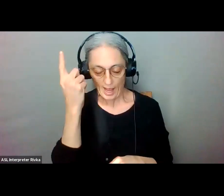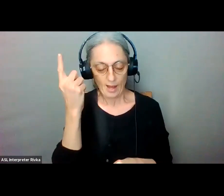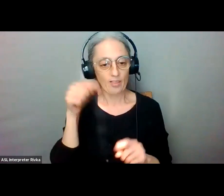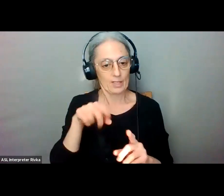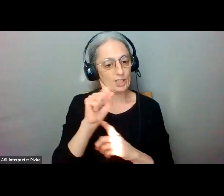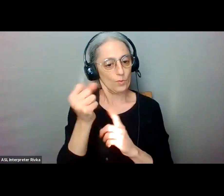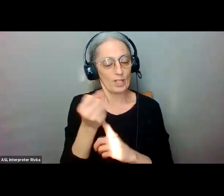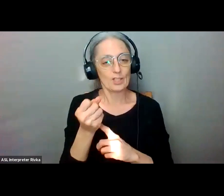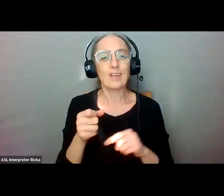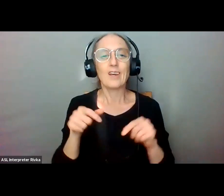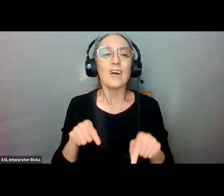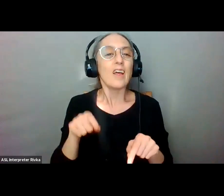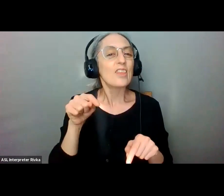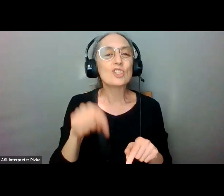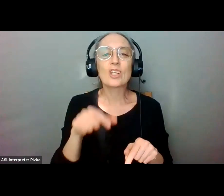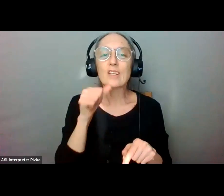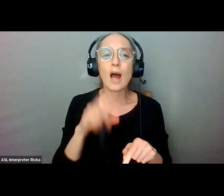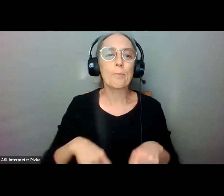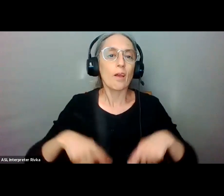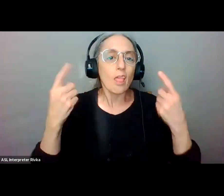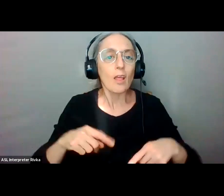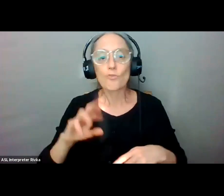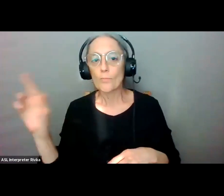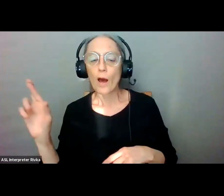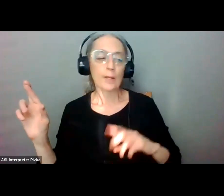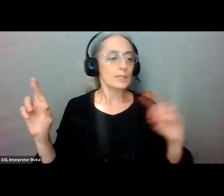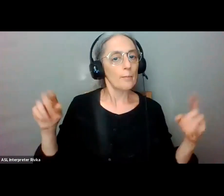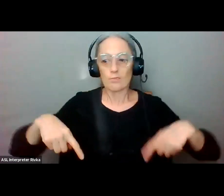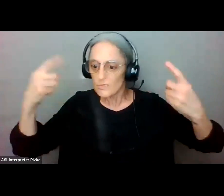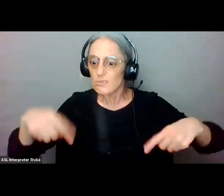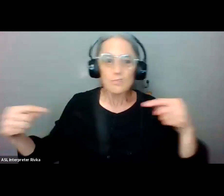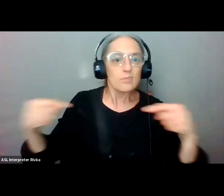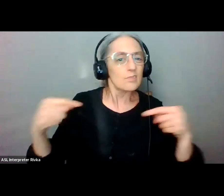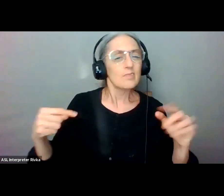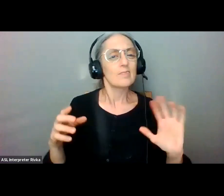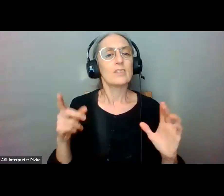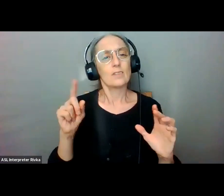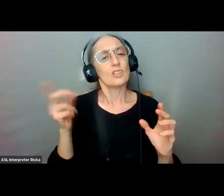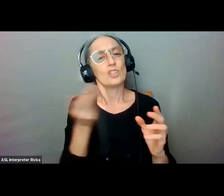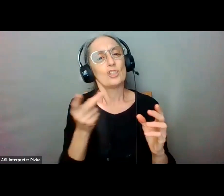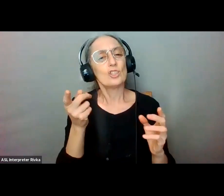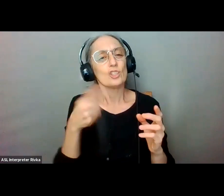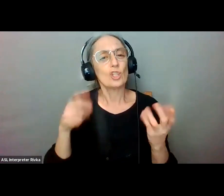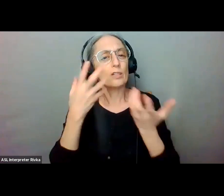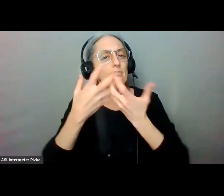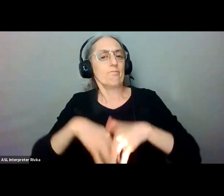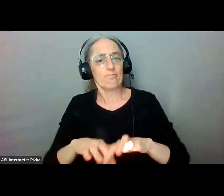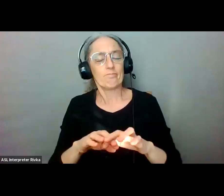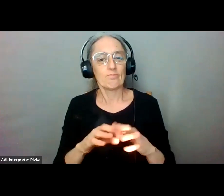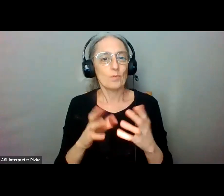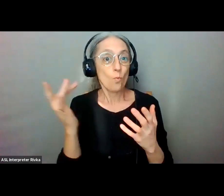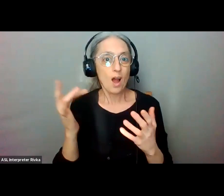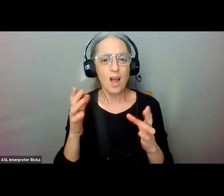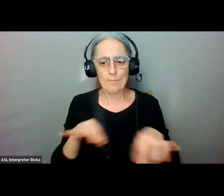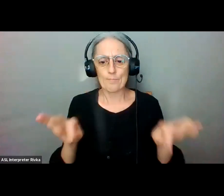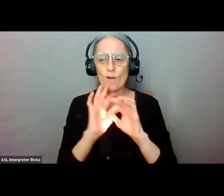be a partisan issue this is an issue that that directly affects our economy that directs directly affects jobs